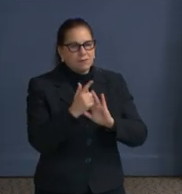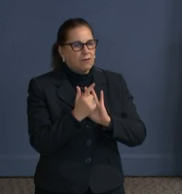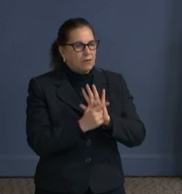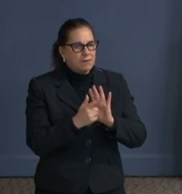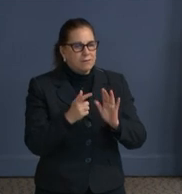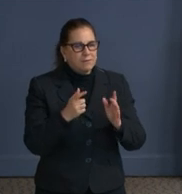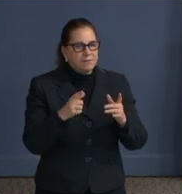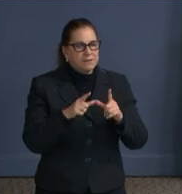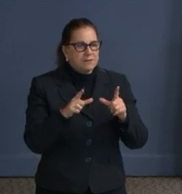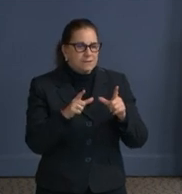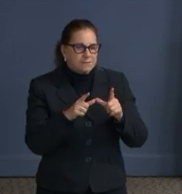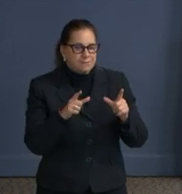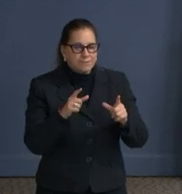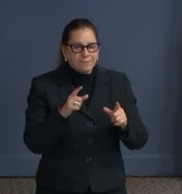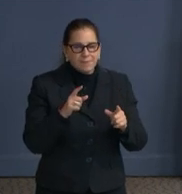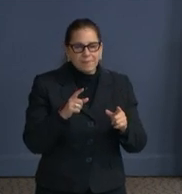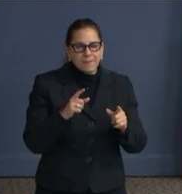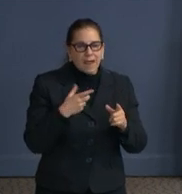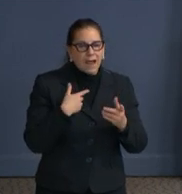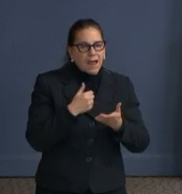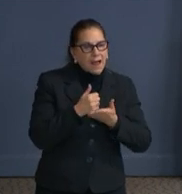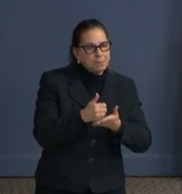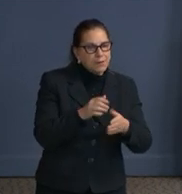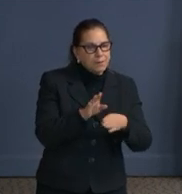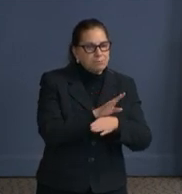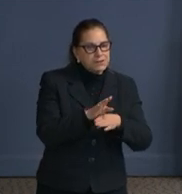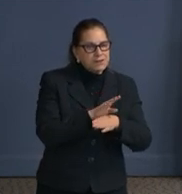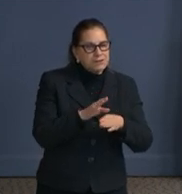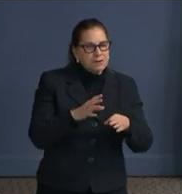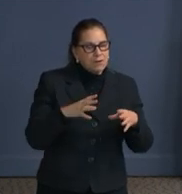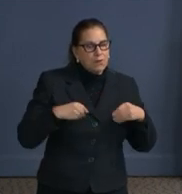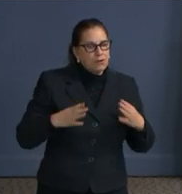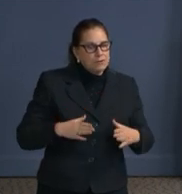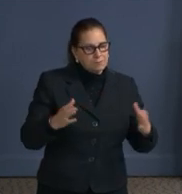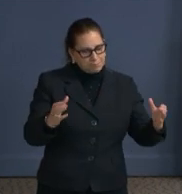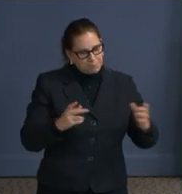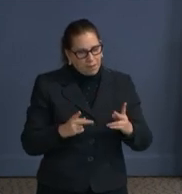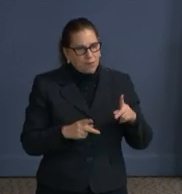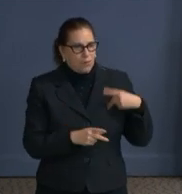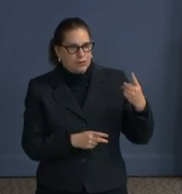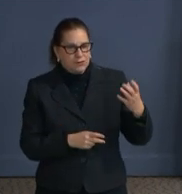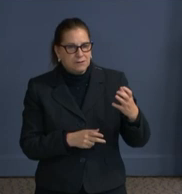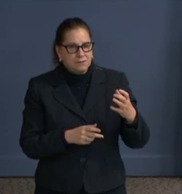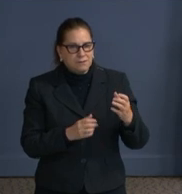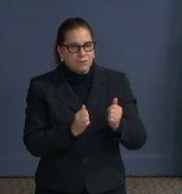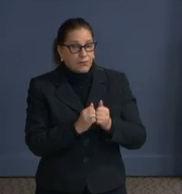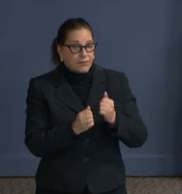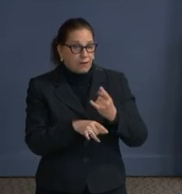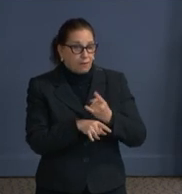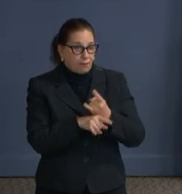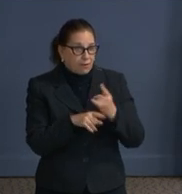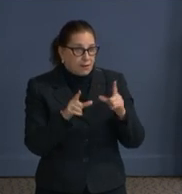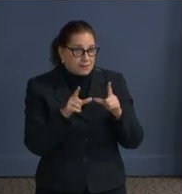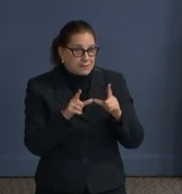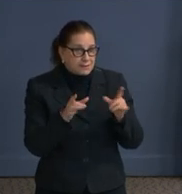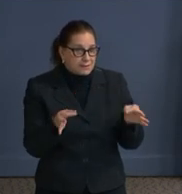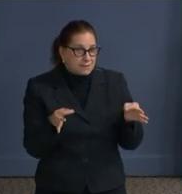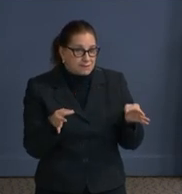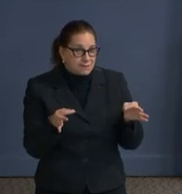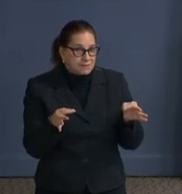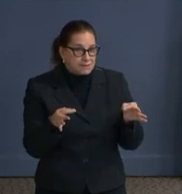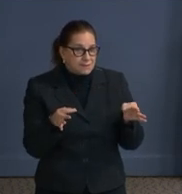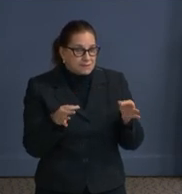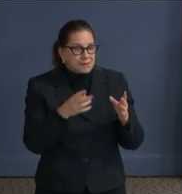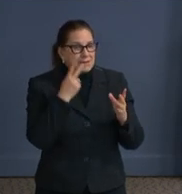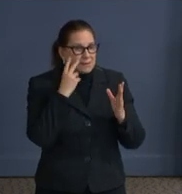taking to help businesses come back in the district. This legislation, which you can read the complete text of,